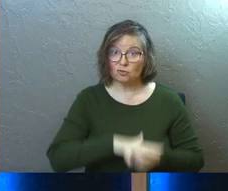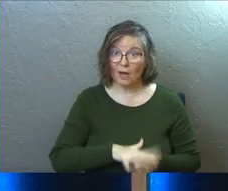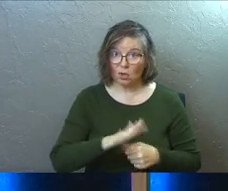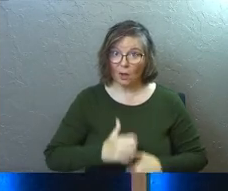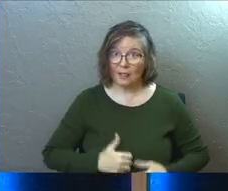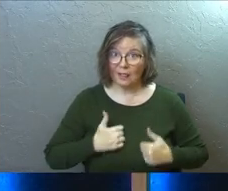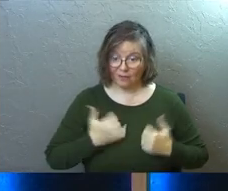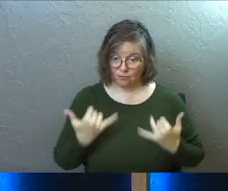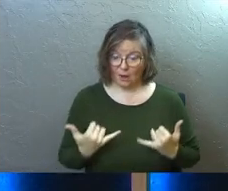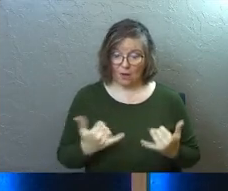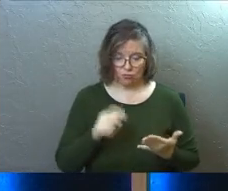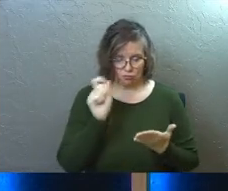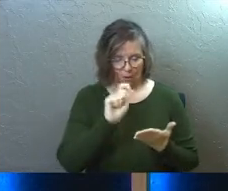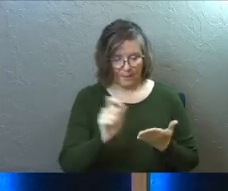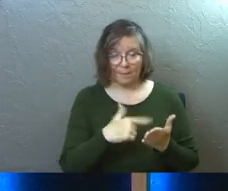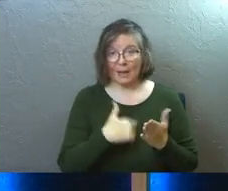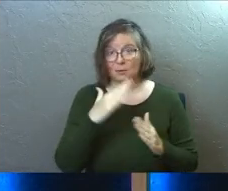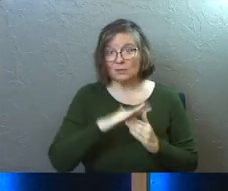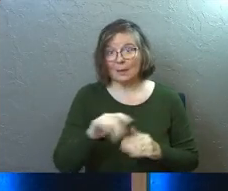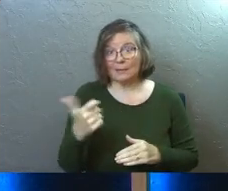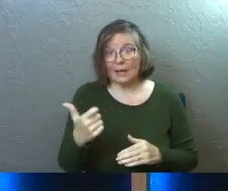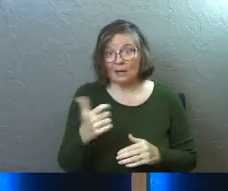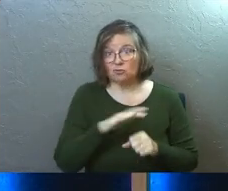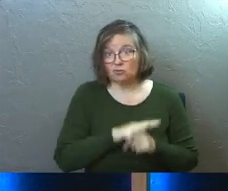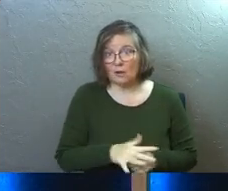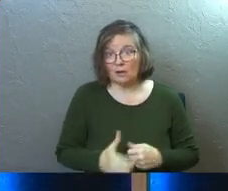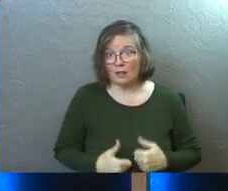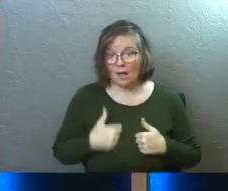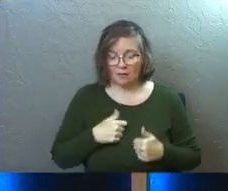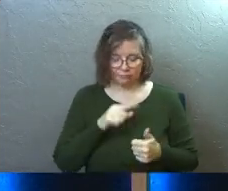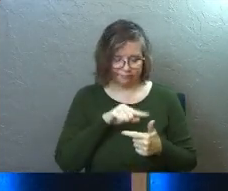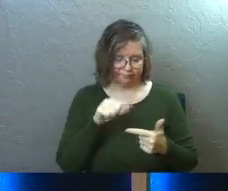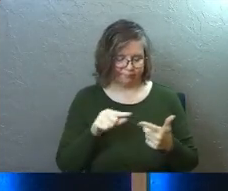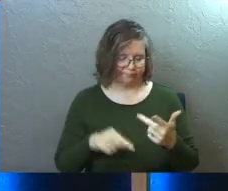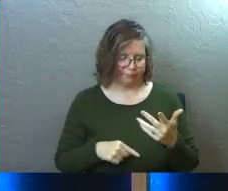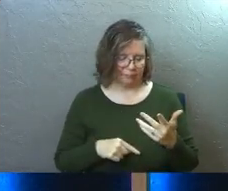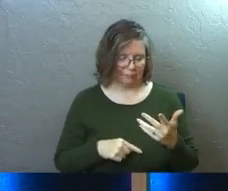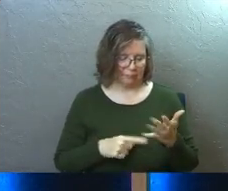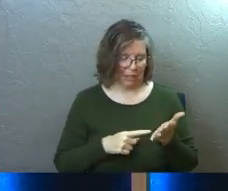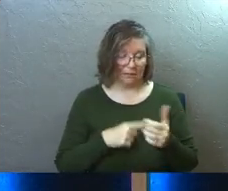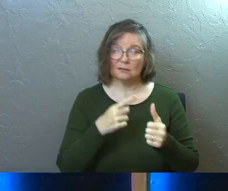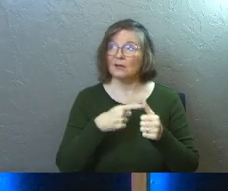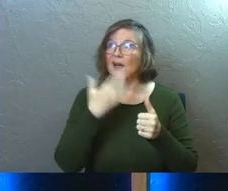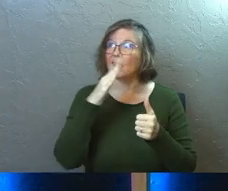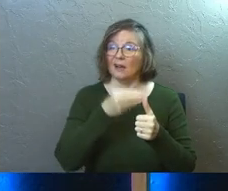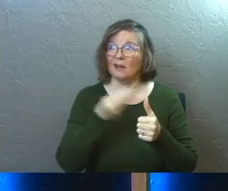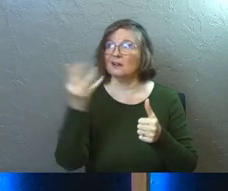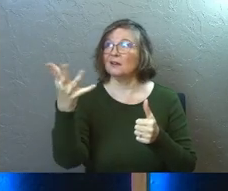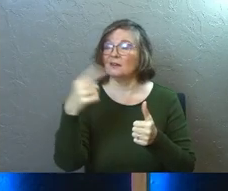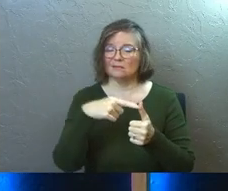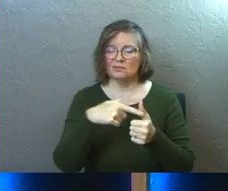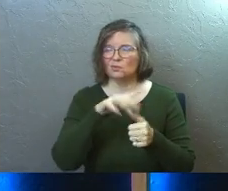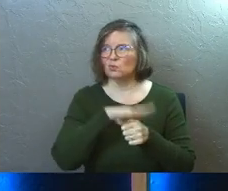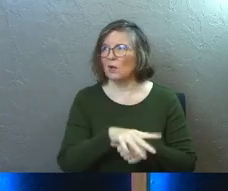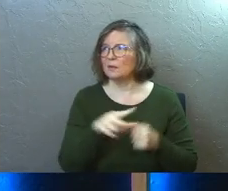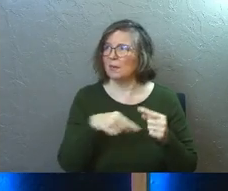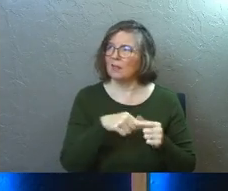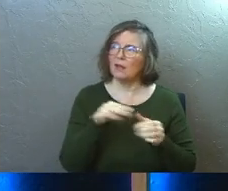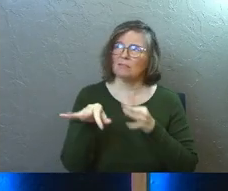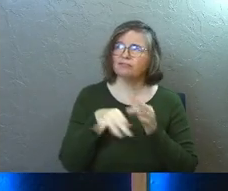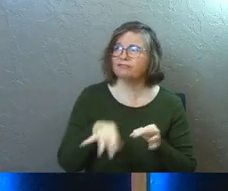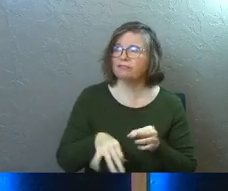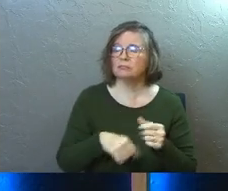in your life. Write them down. Maybe your top 10 stresses in your life. Write them down and start having a conversation with God about those stressors.